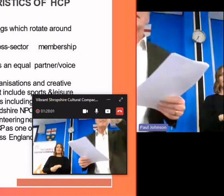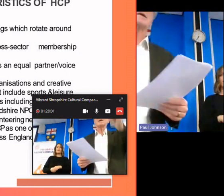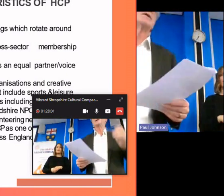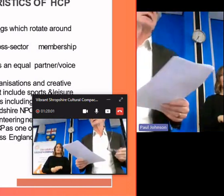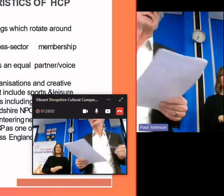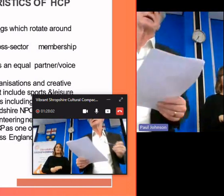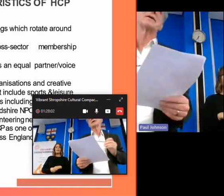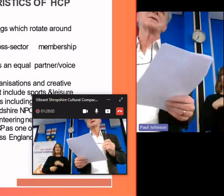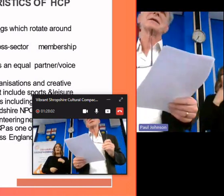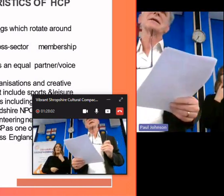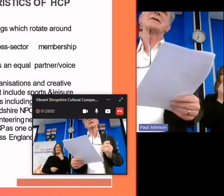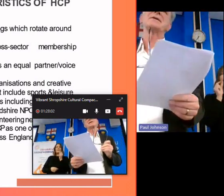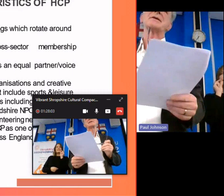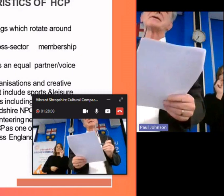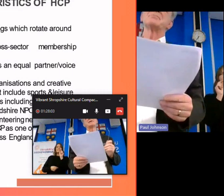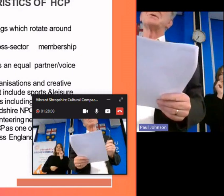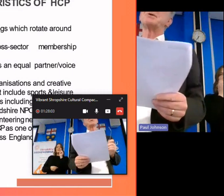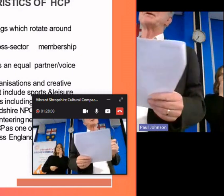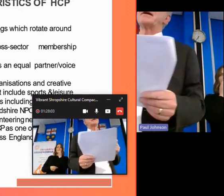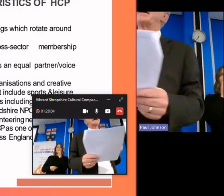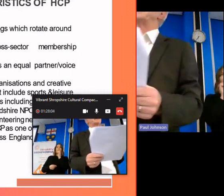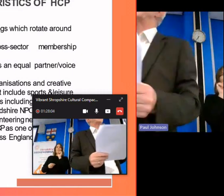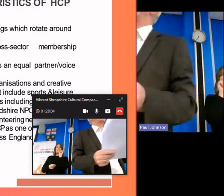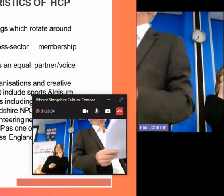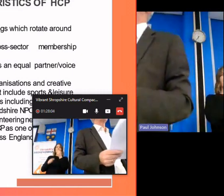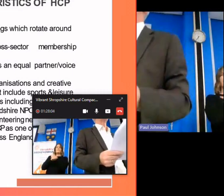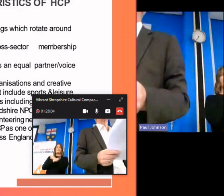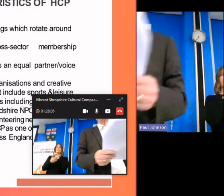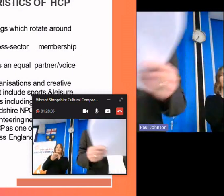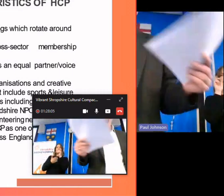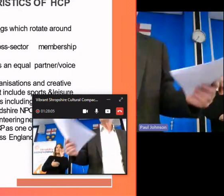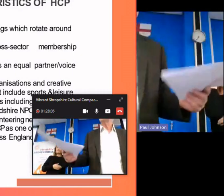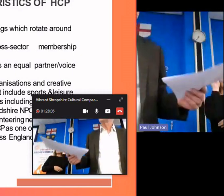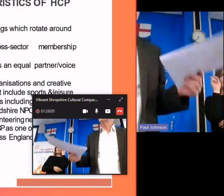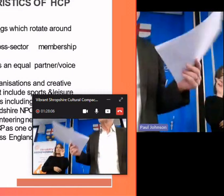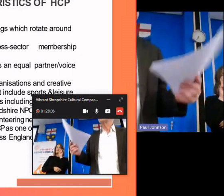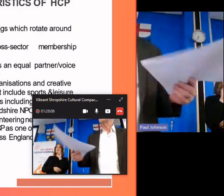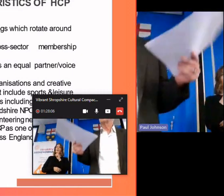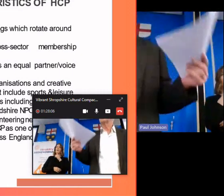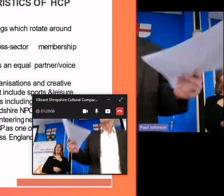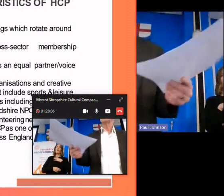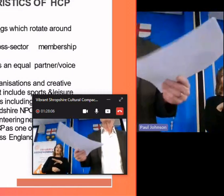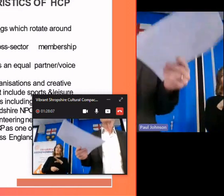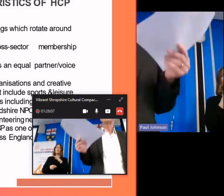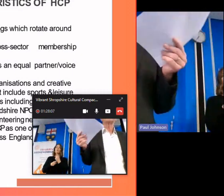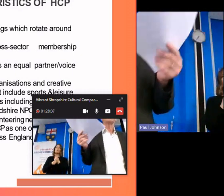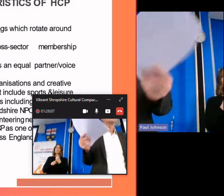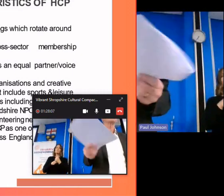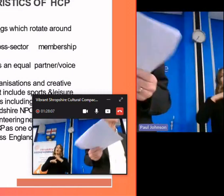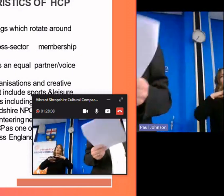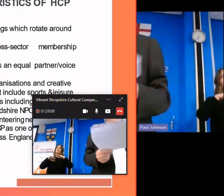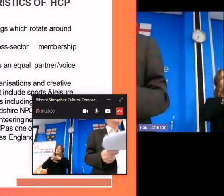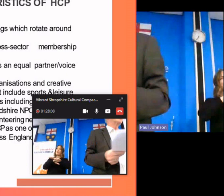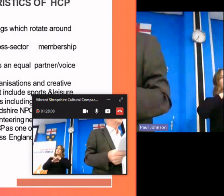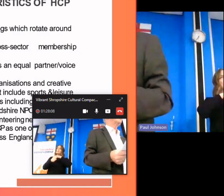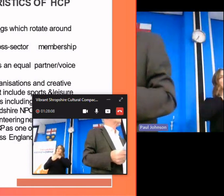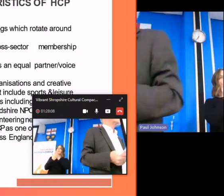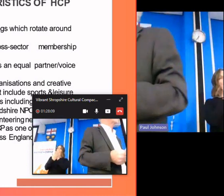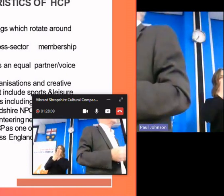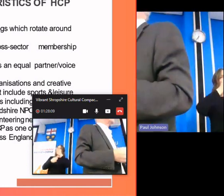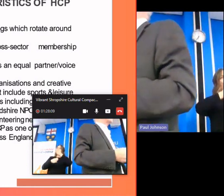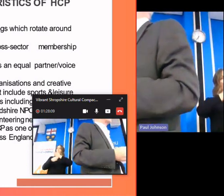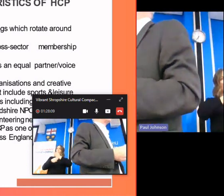um a slight uh misprint there in the sense that i think we do want to talk and mention about cross-sector working